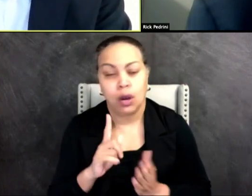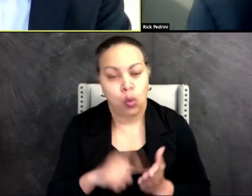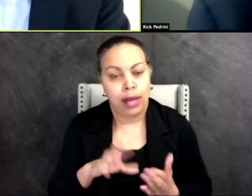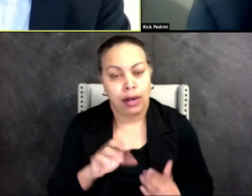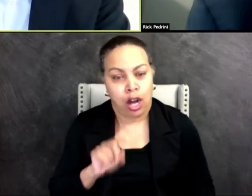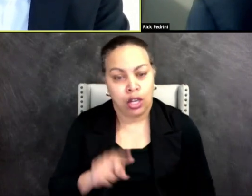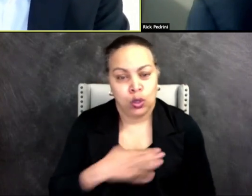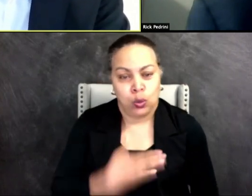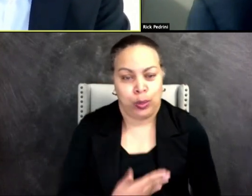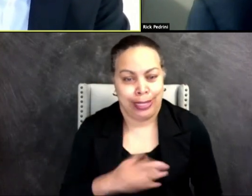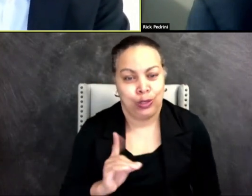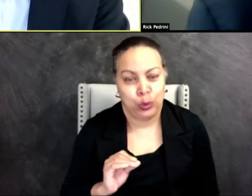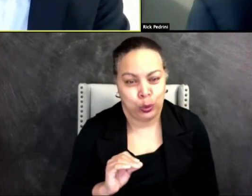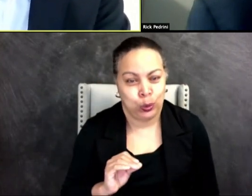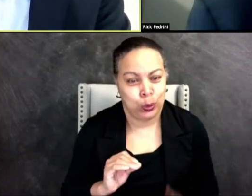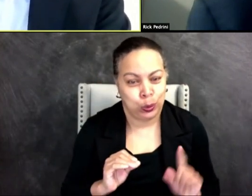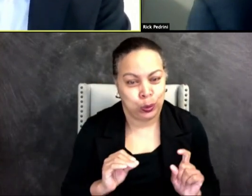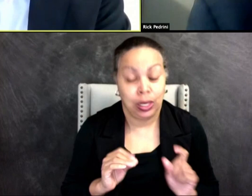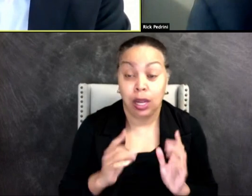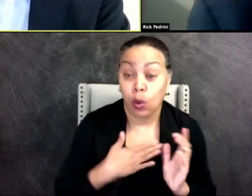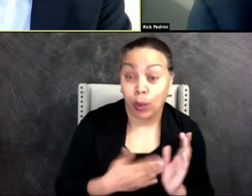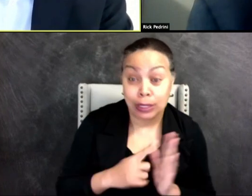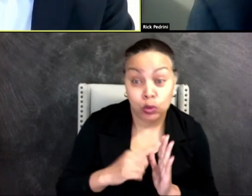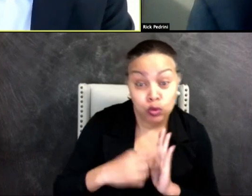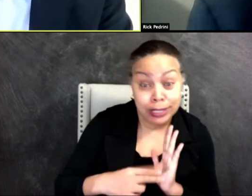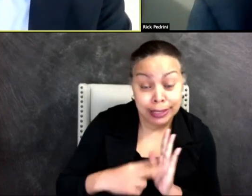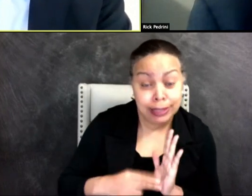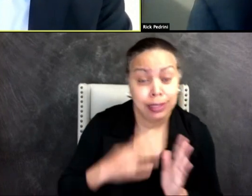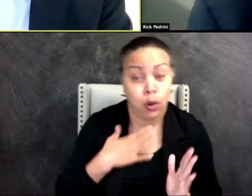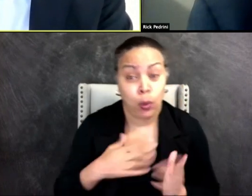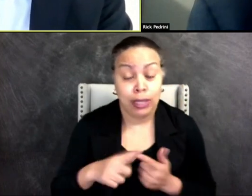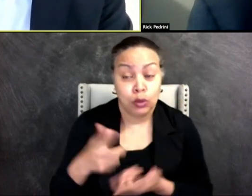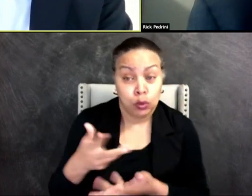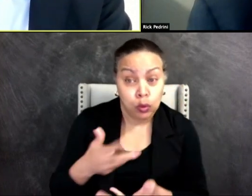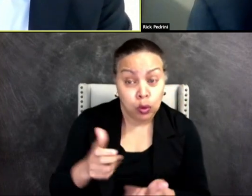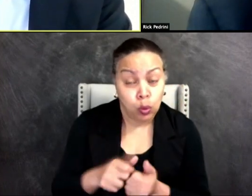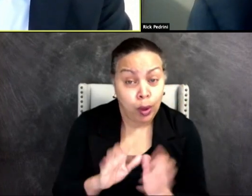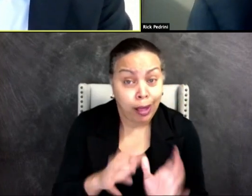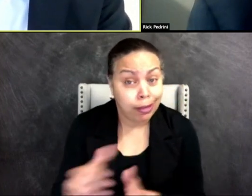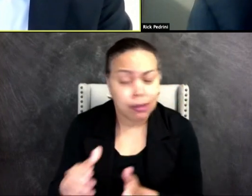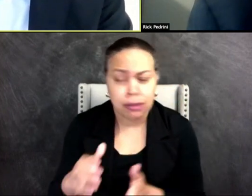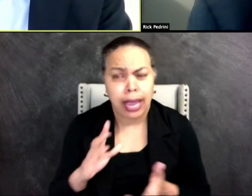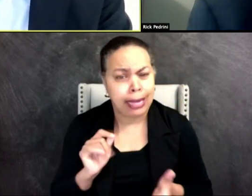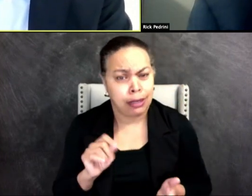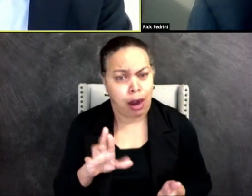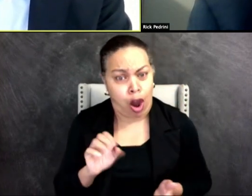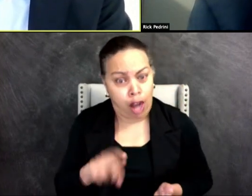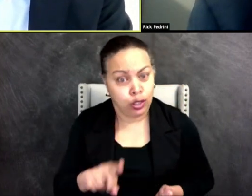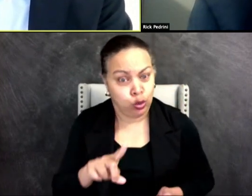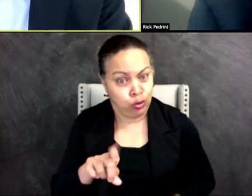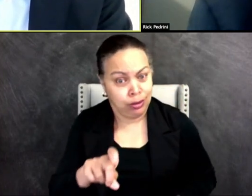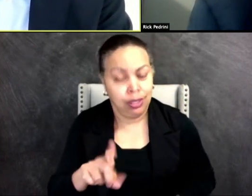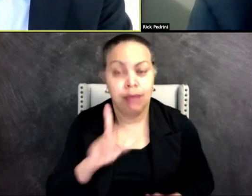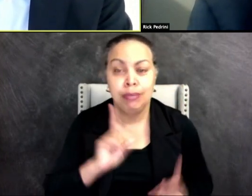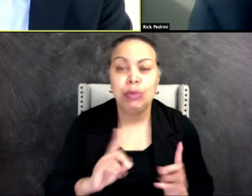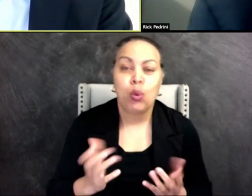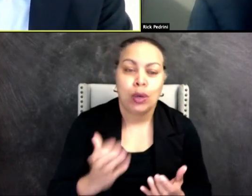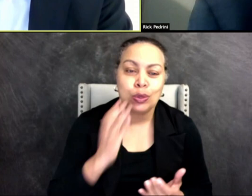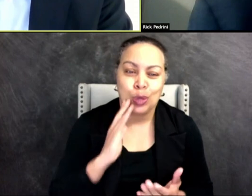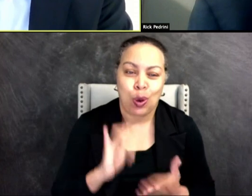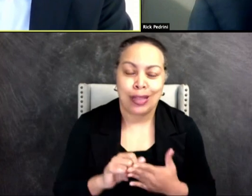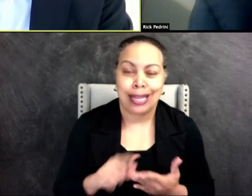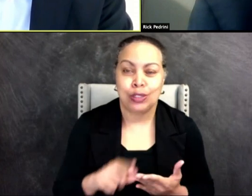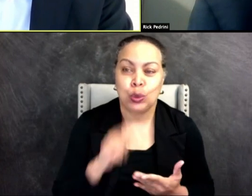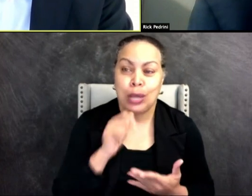do? You know, what are you willing to read, engage in, and argue, right? Because I think people want to know that you didn't just